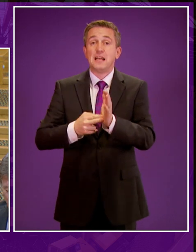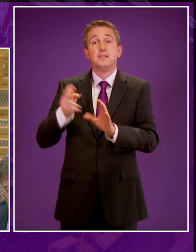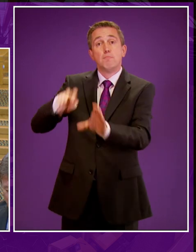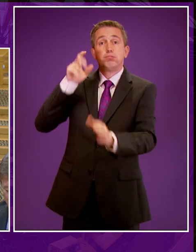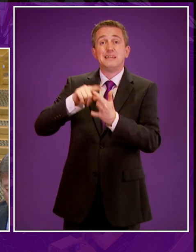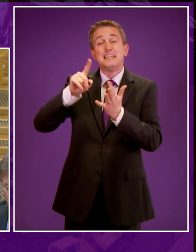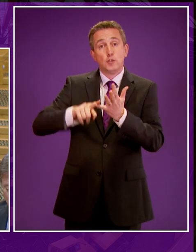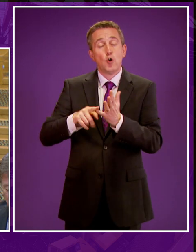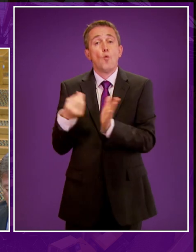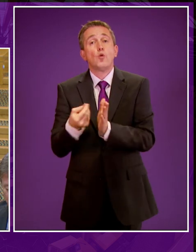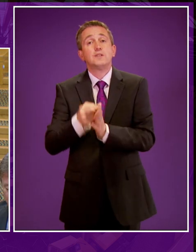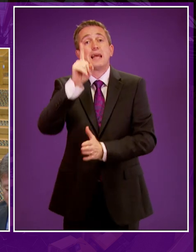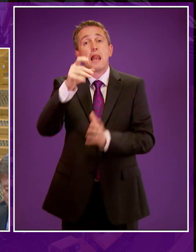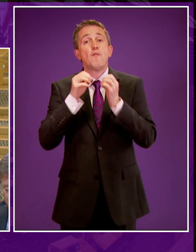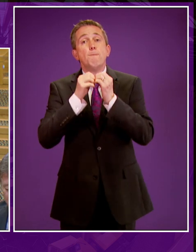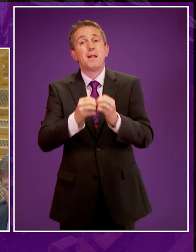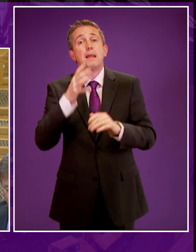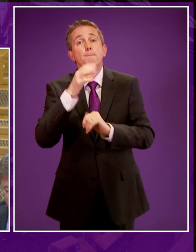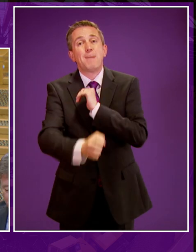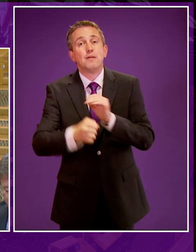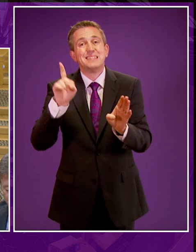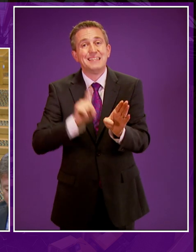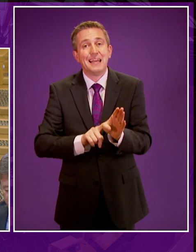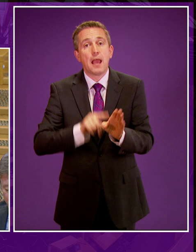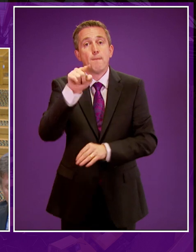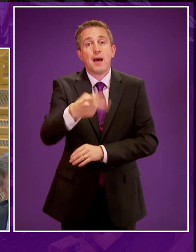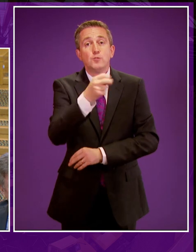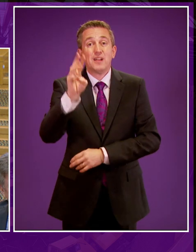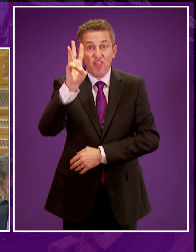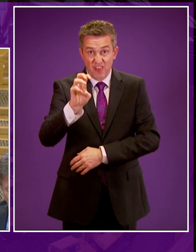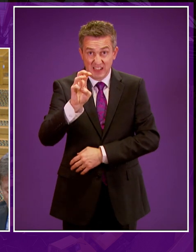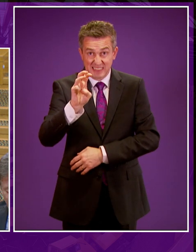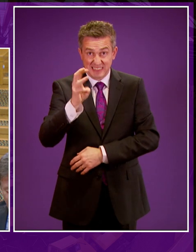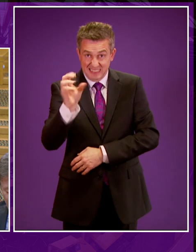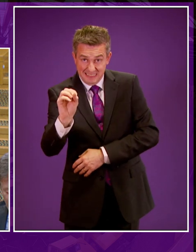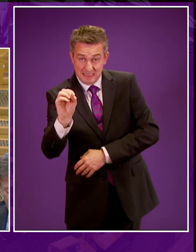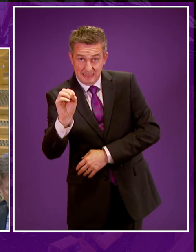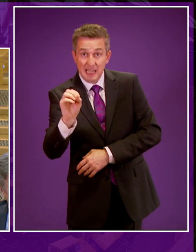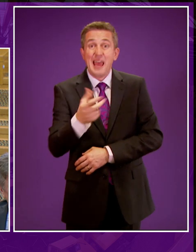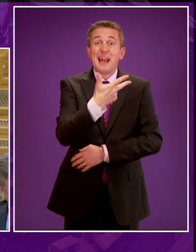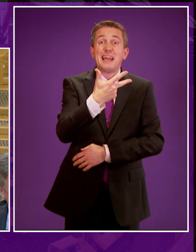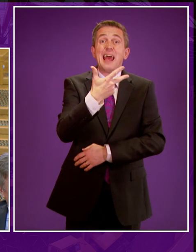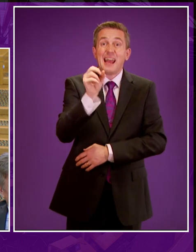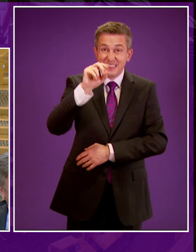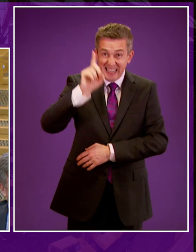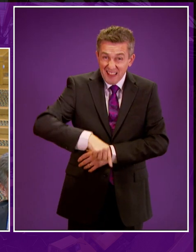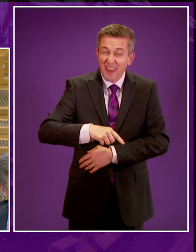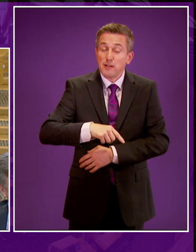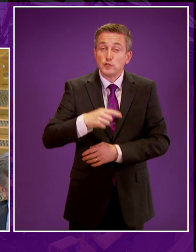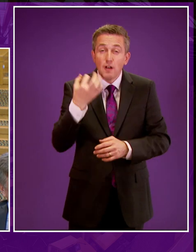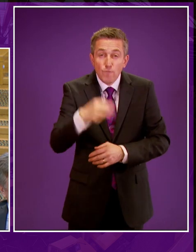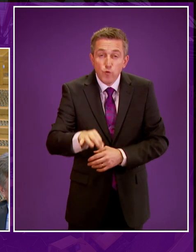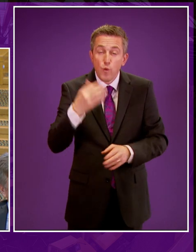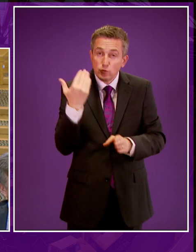their economy around £11 billion a year by 2030 and result in 80,000 fewer jobs. That's